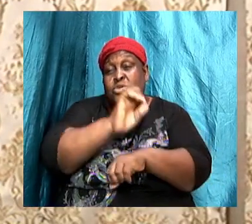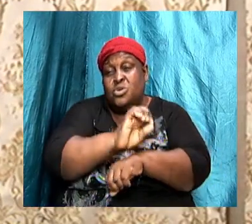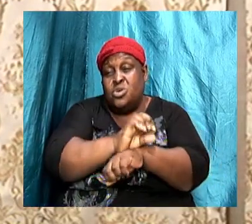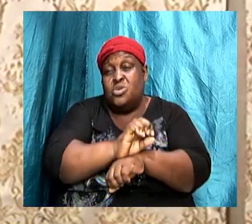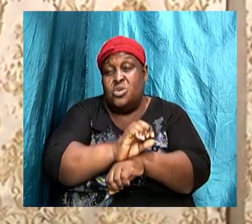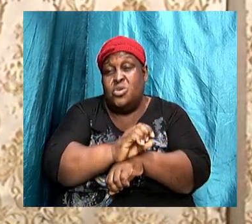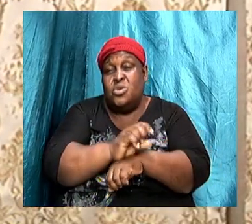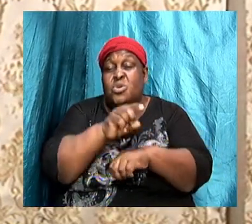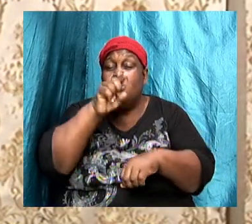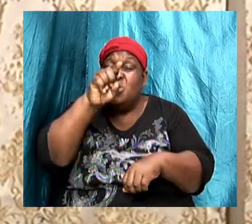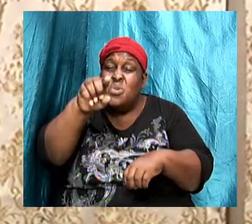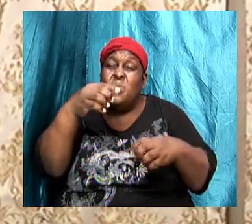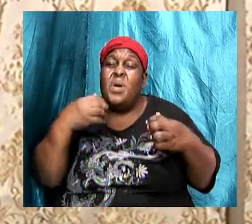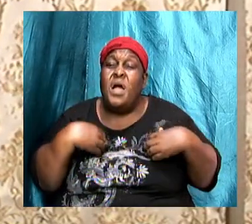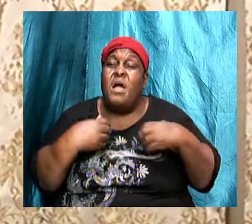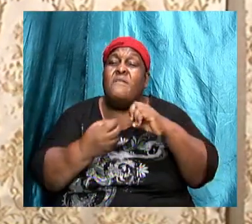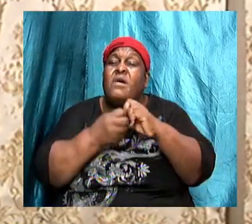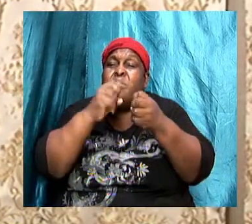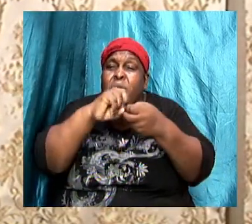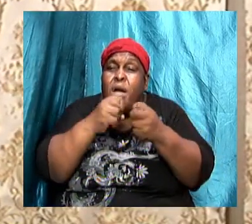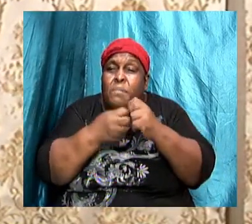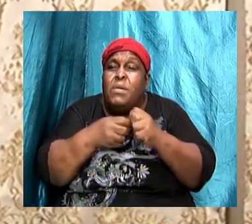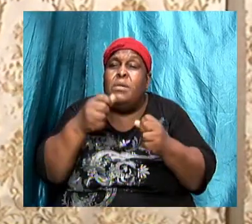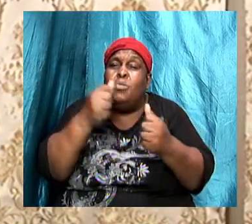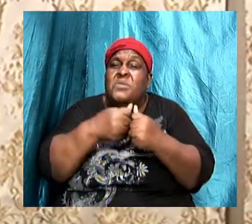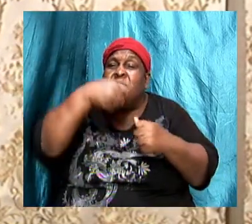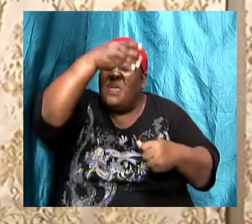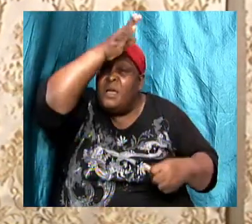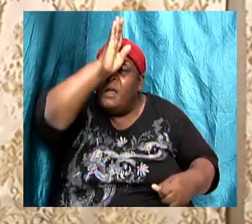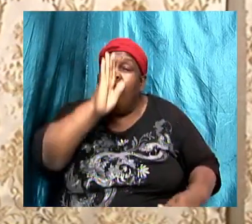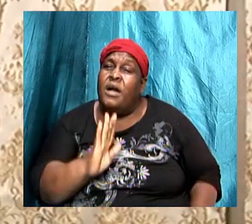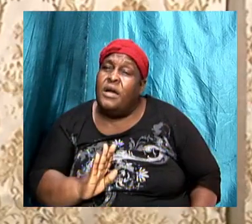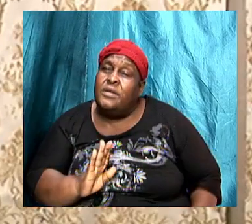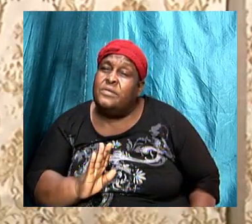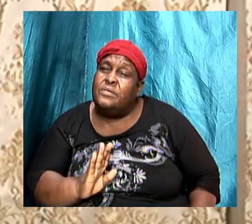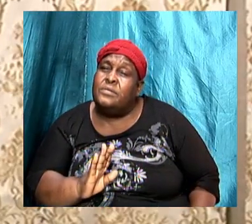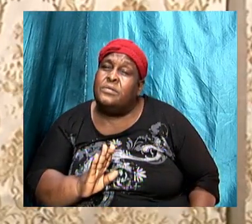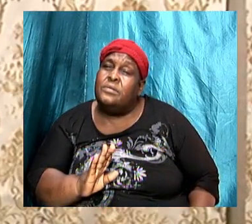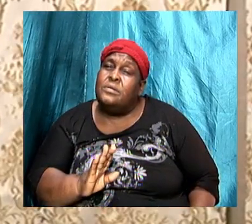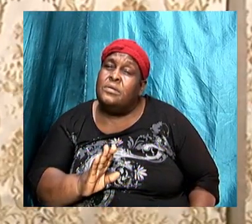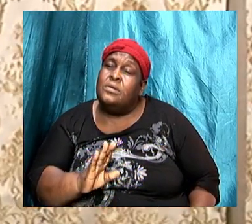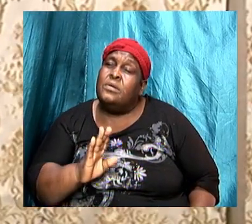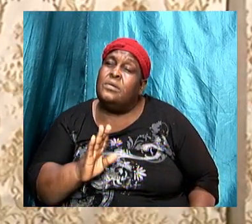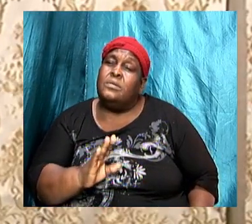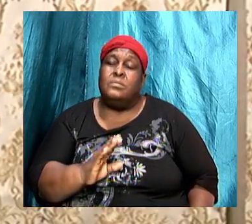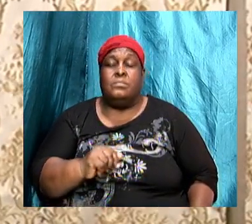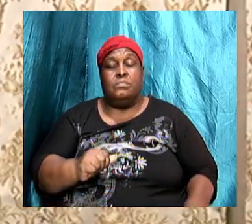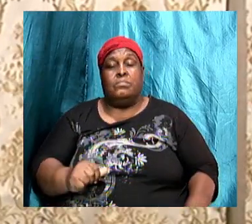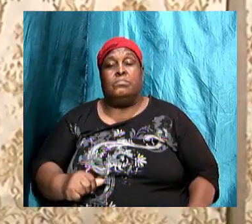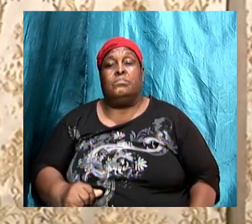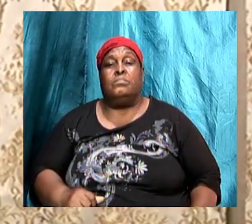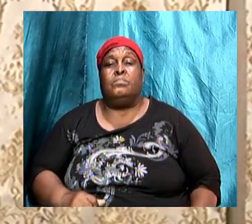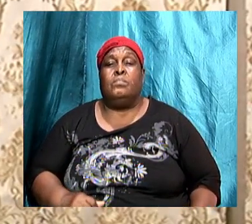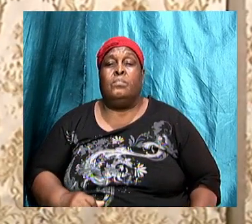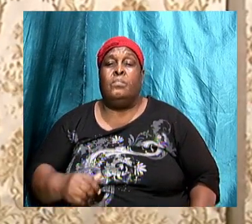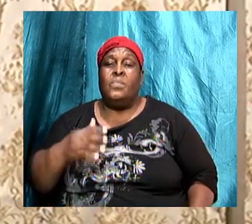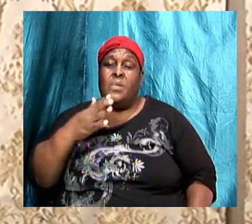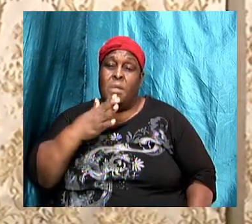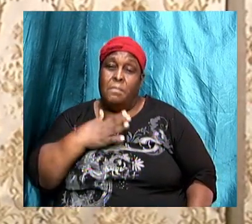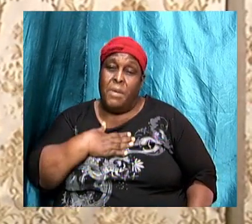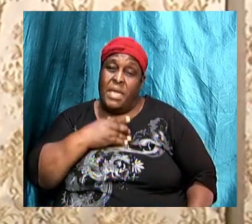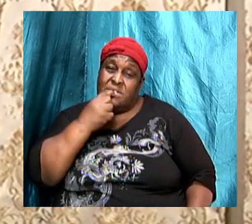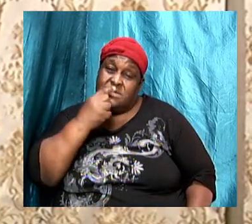the only medium for us to get to Almighty God from this side of life. So my advice